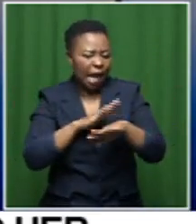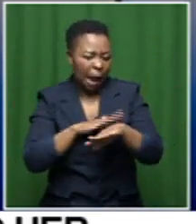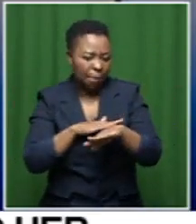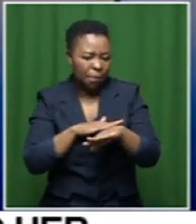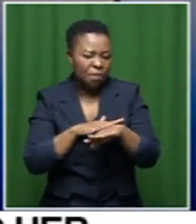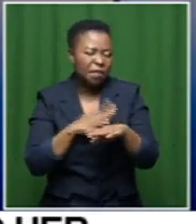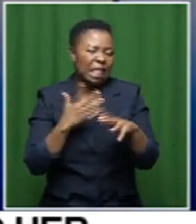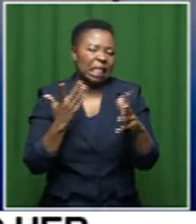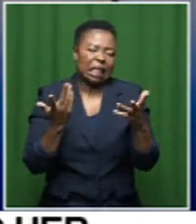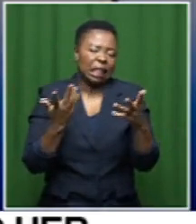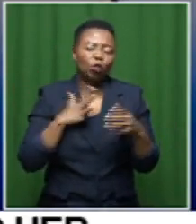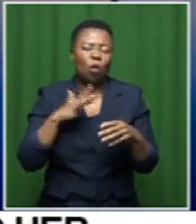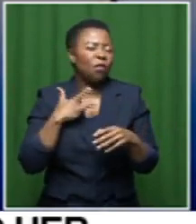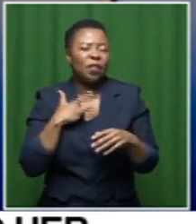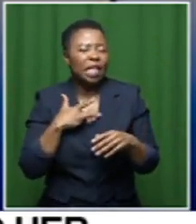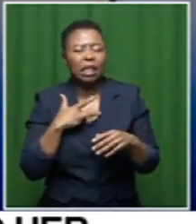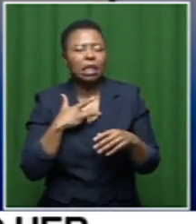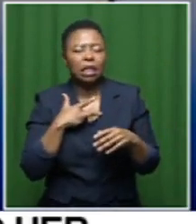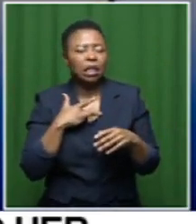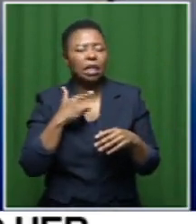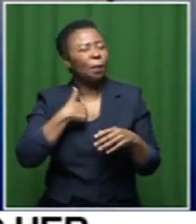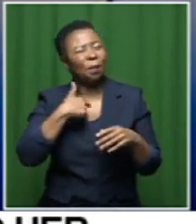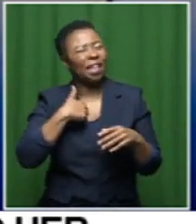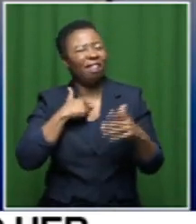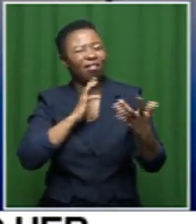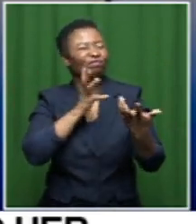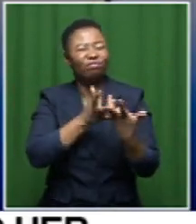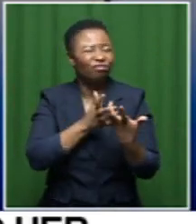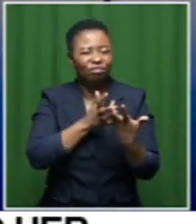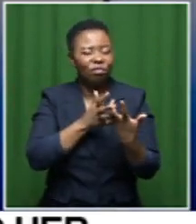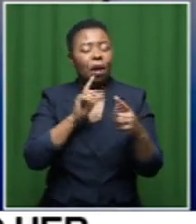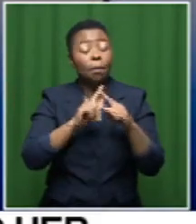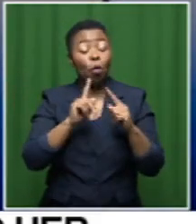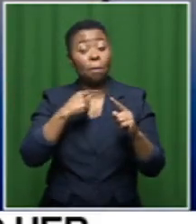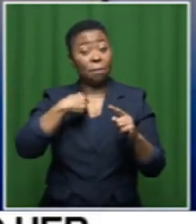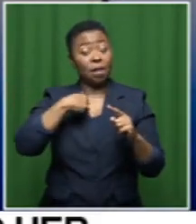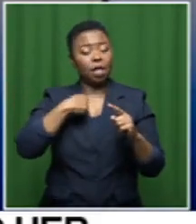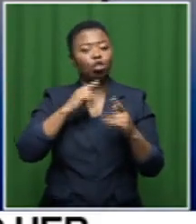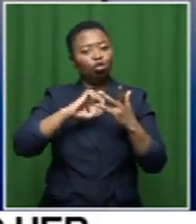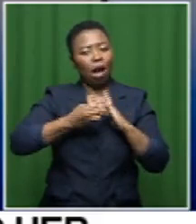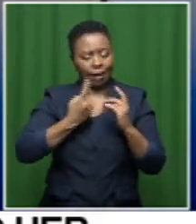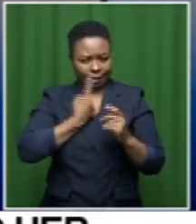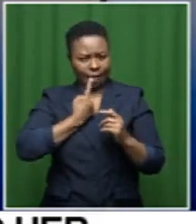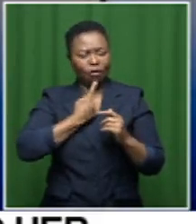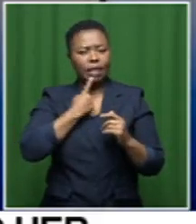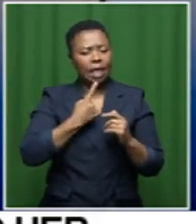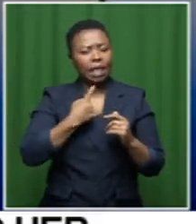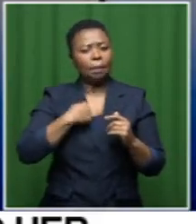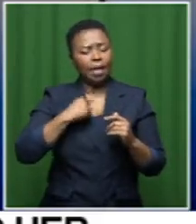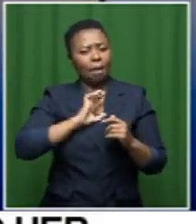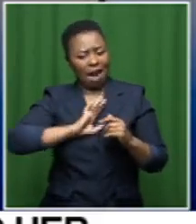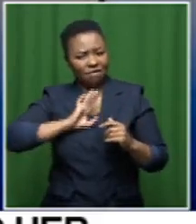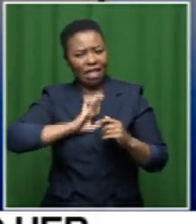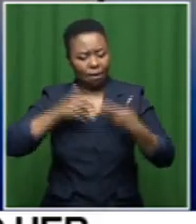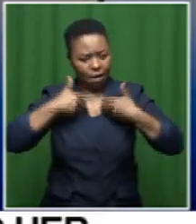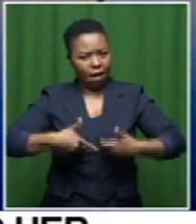you don't really feel like you can be yourself there so her own skin was like me trying to talk to myself and say I'm comfortable in my own skin